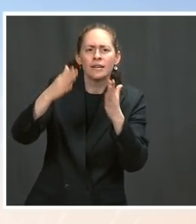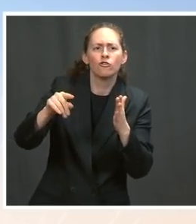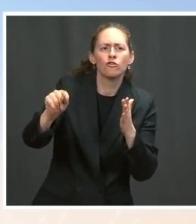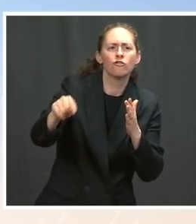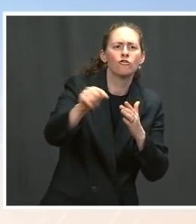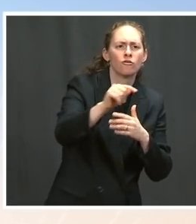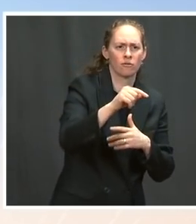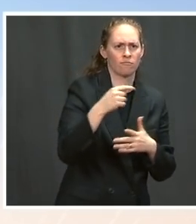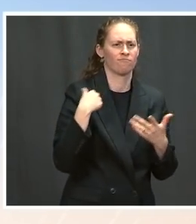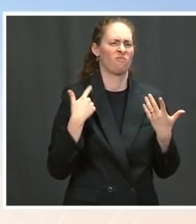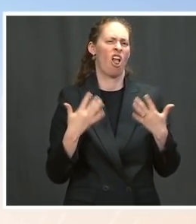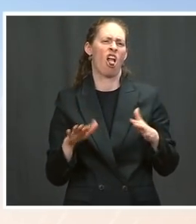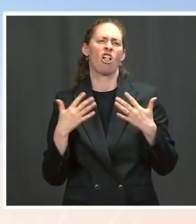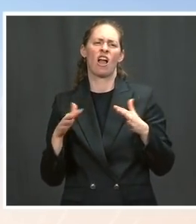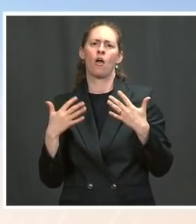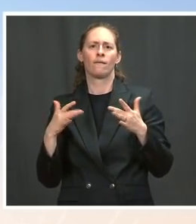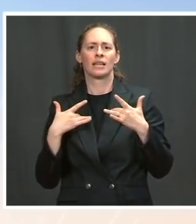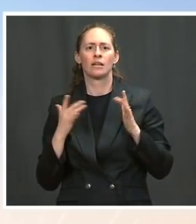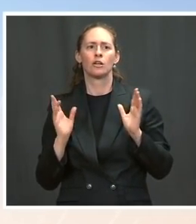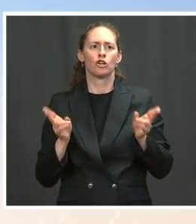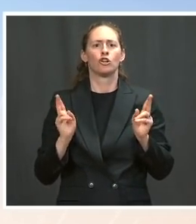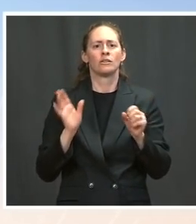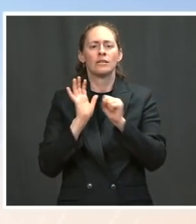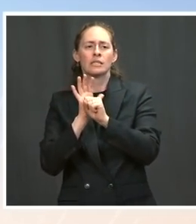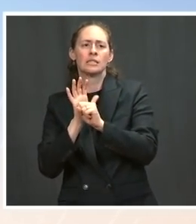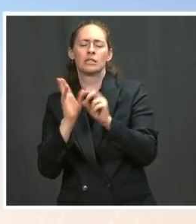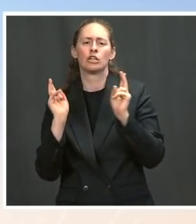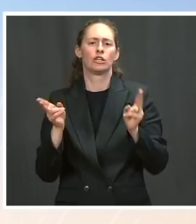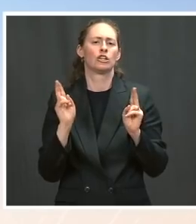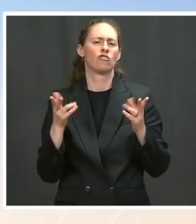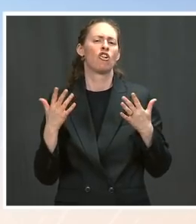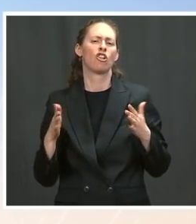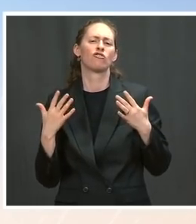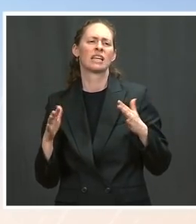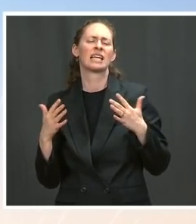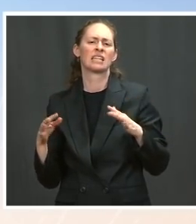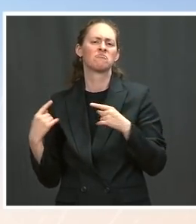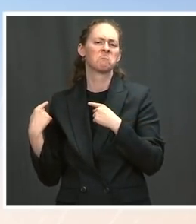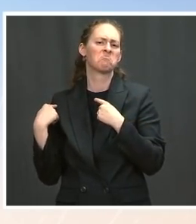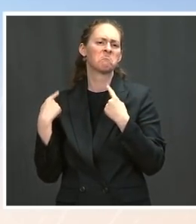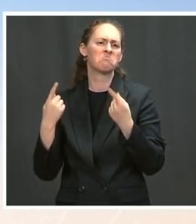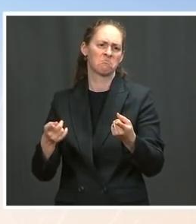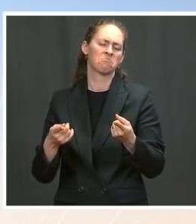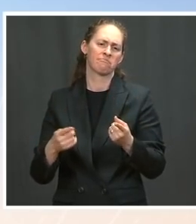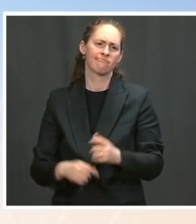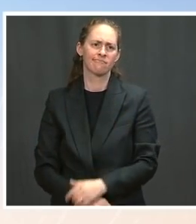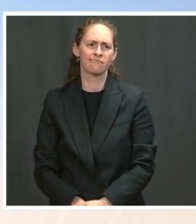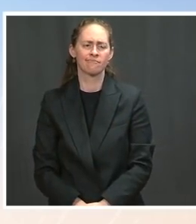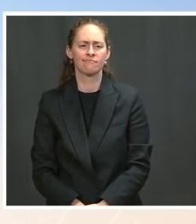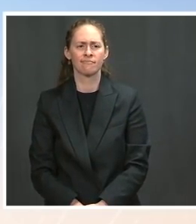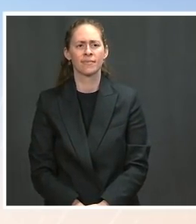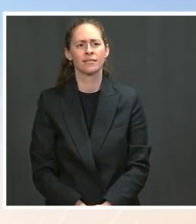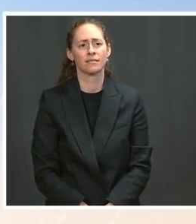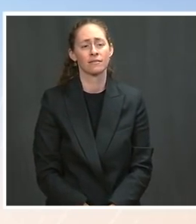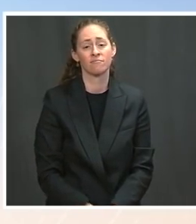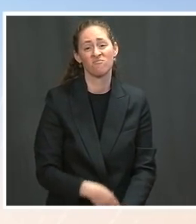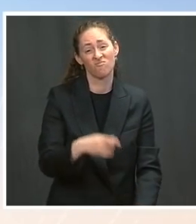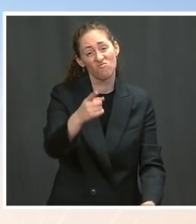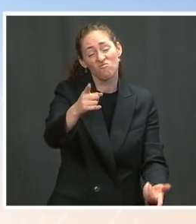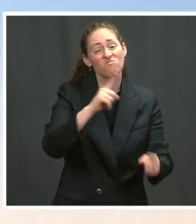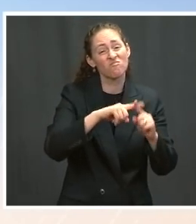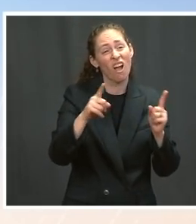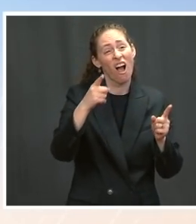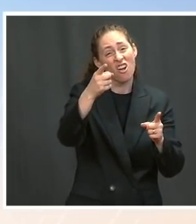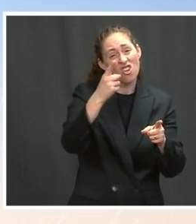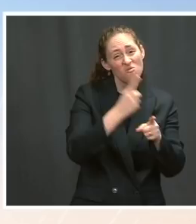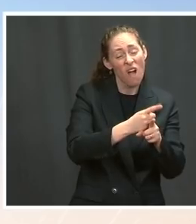doing that, ensuring that was happening as quickly as possible. But there's no question that the impact of the pandemic, the fact that 2 million women have